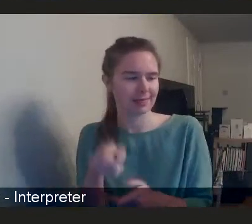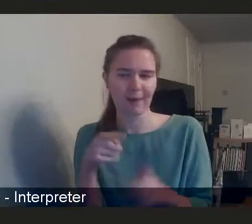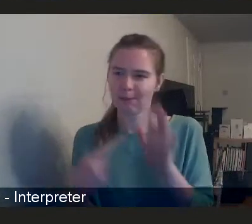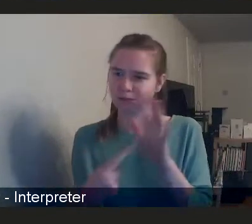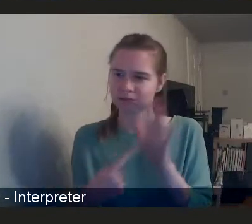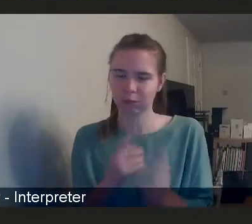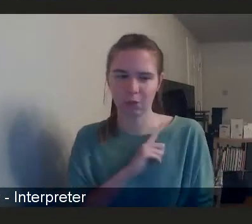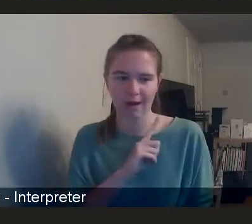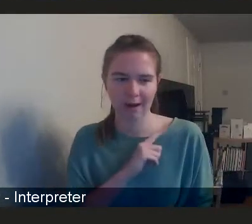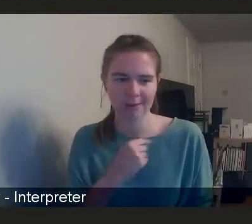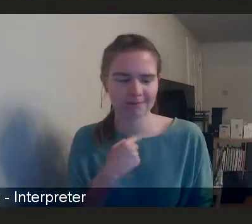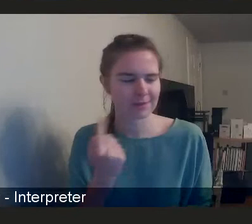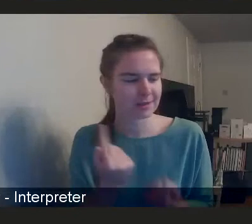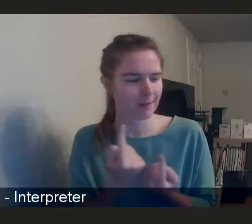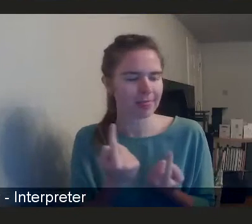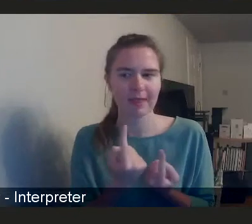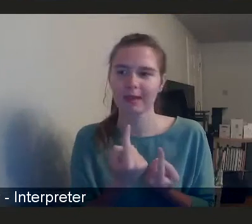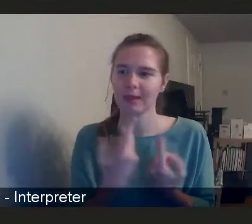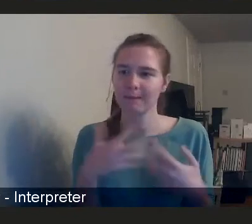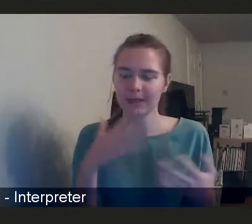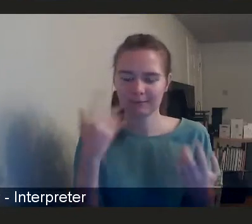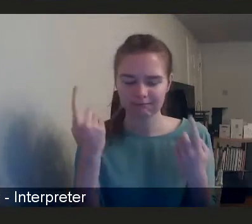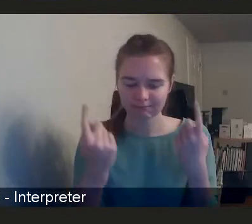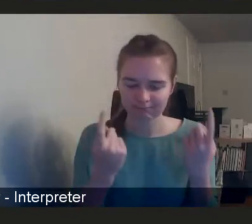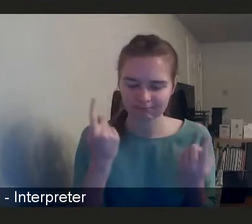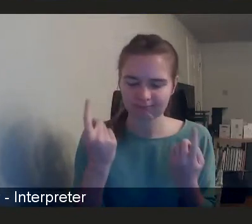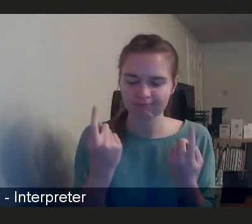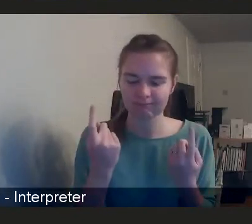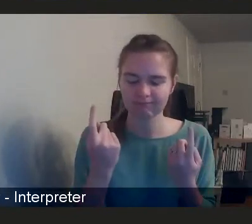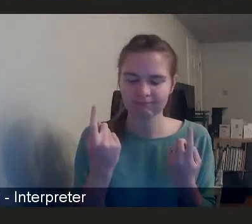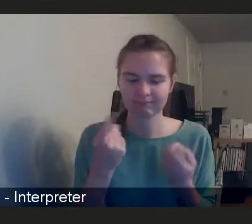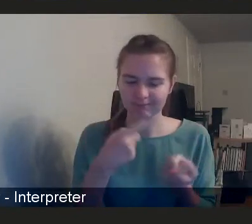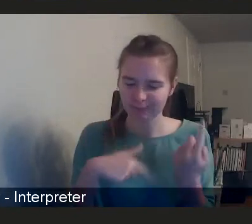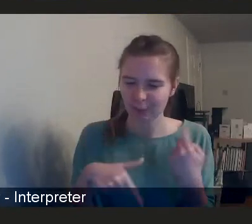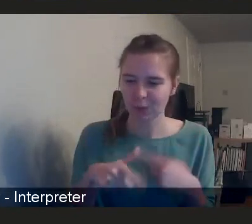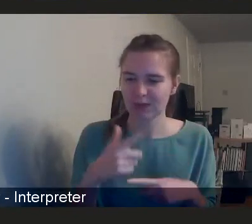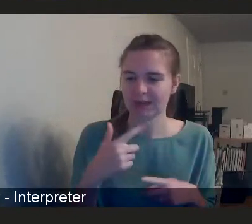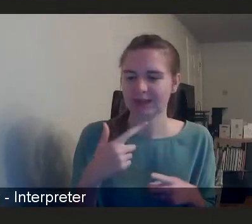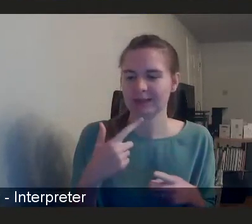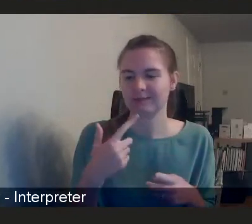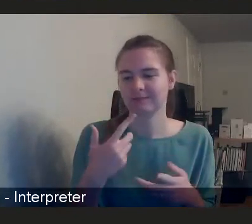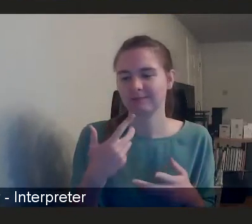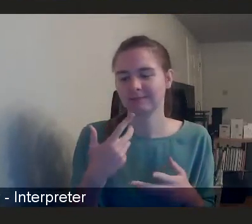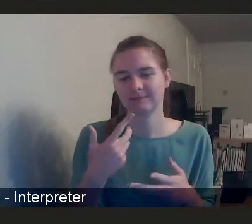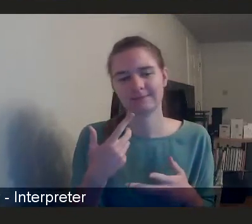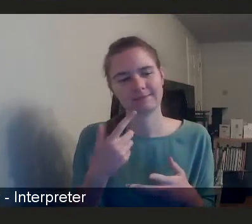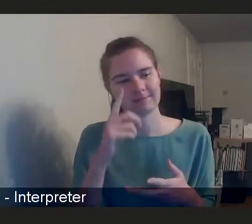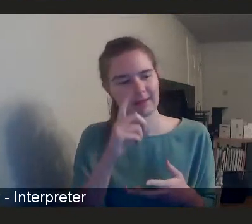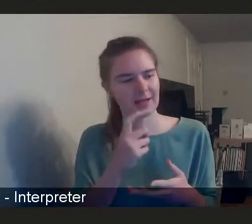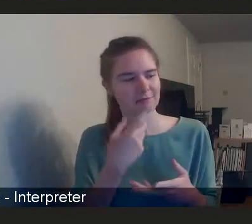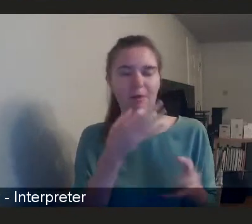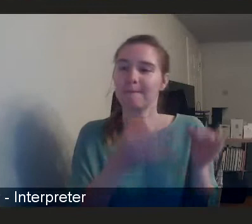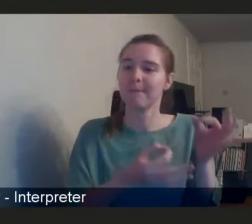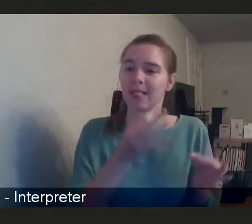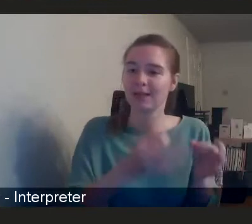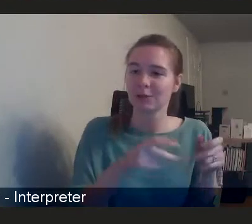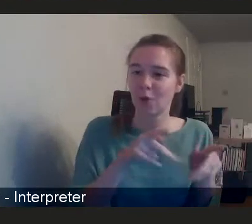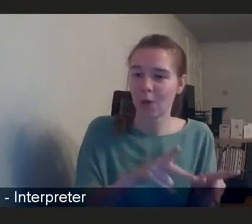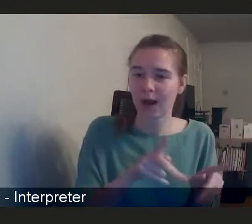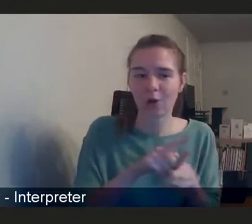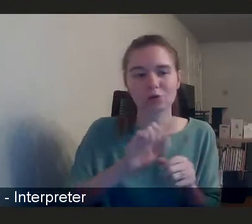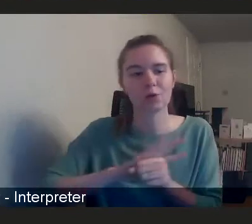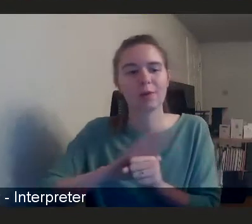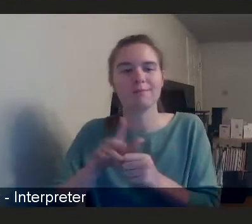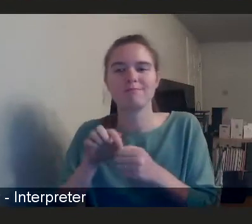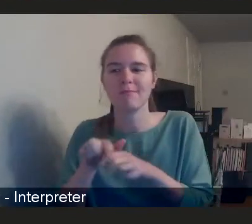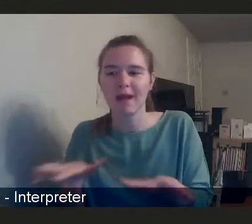things that I think that we often can in political terms and in the media talk about mental